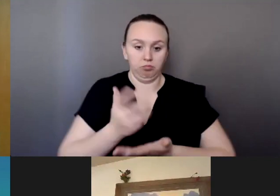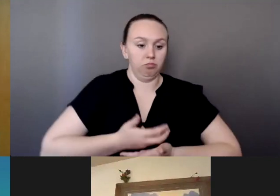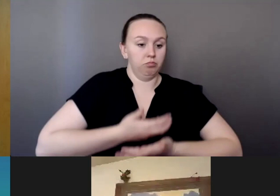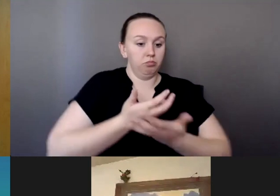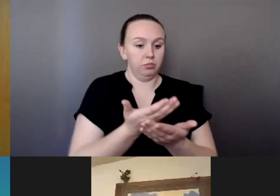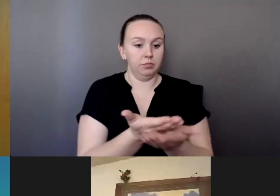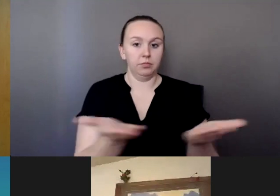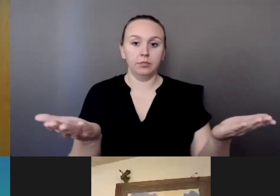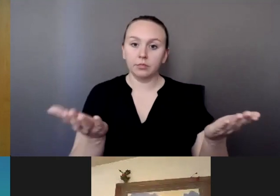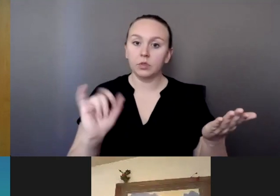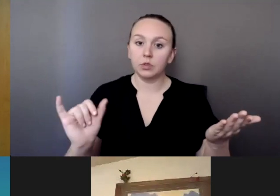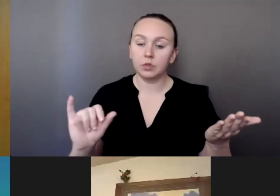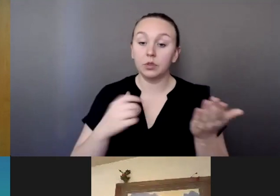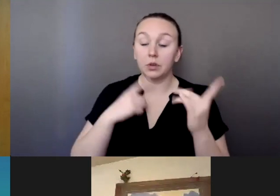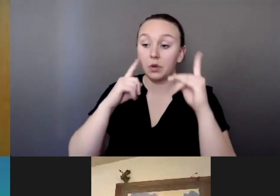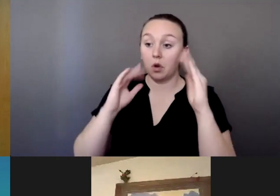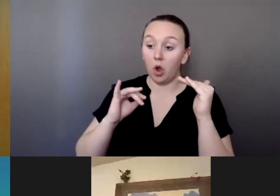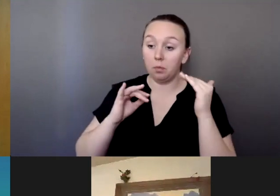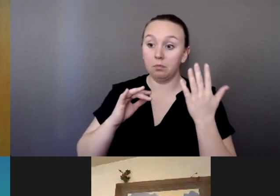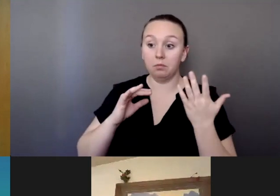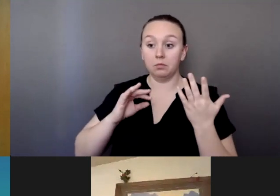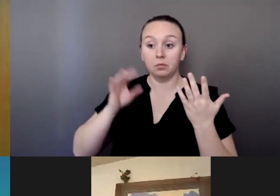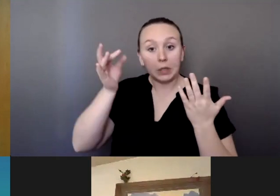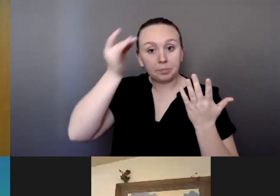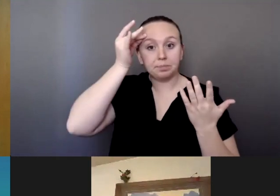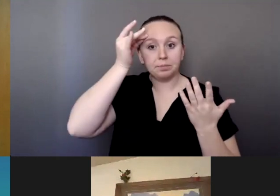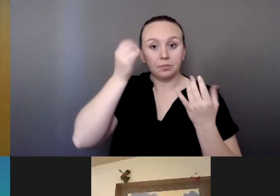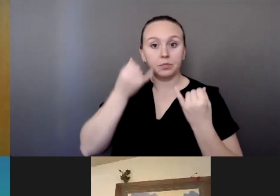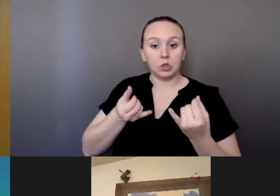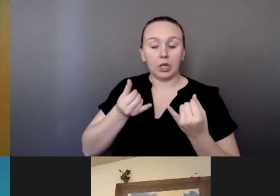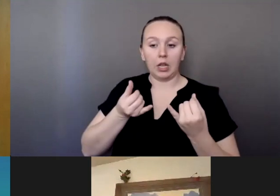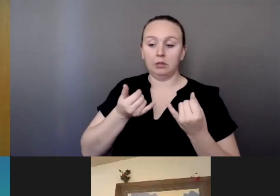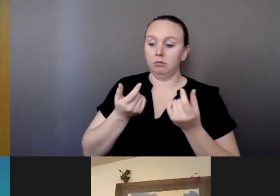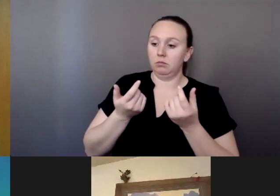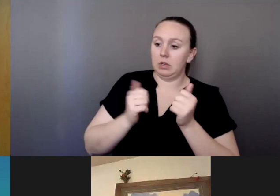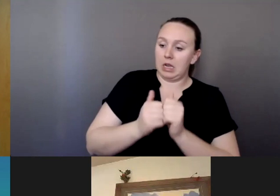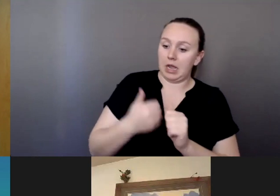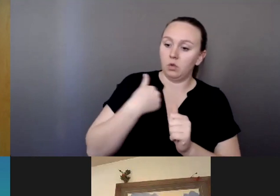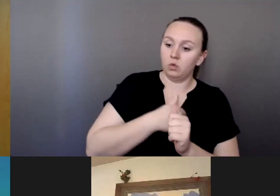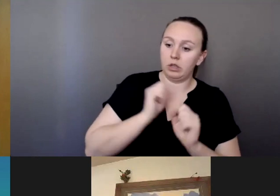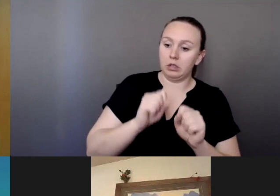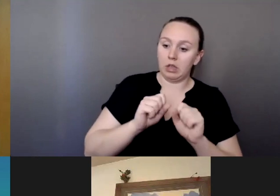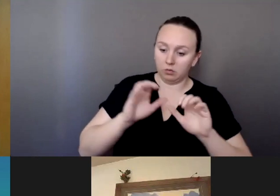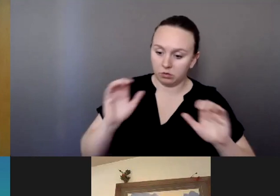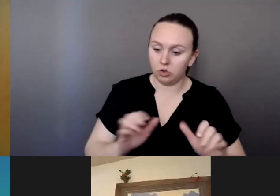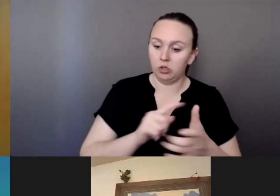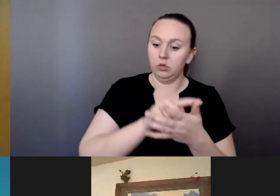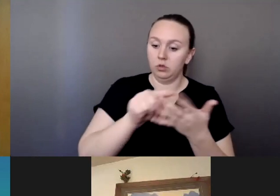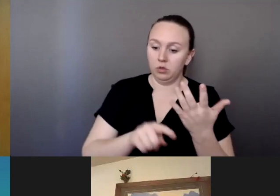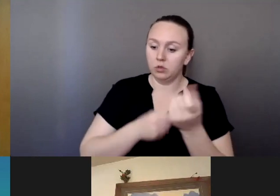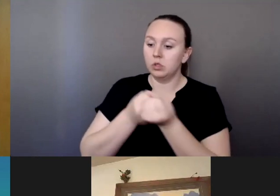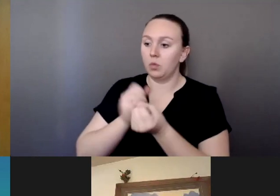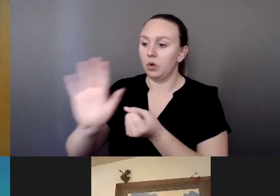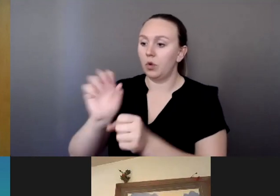I hope that our takeaway today is is some action steps that we can take to supporting you in this work.